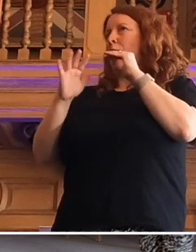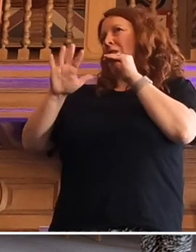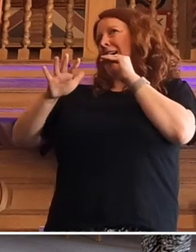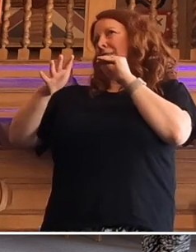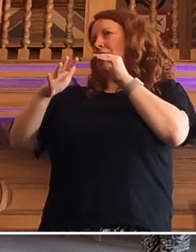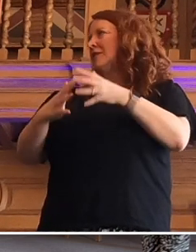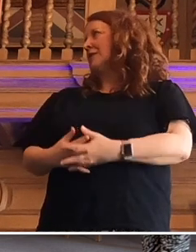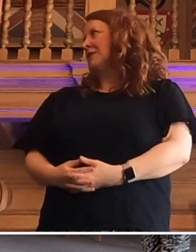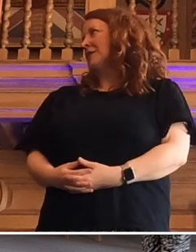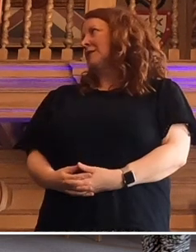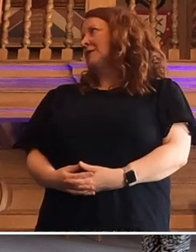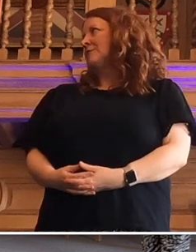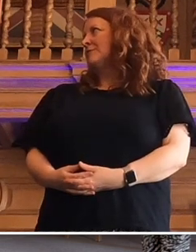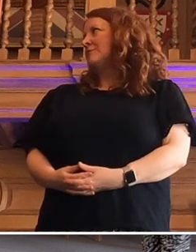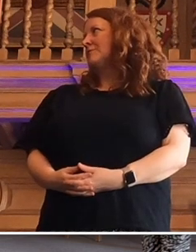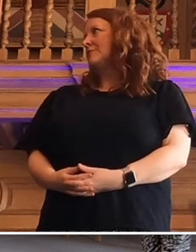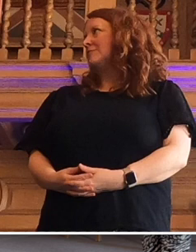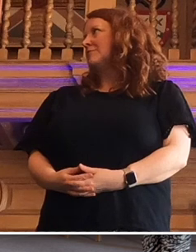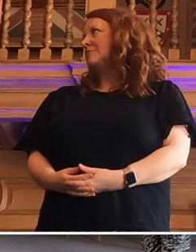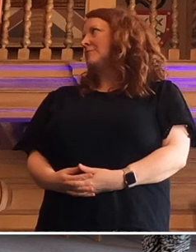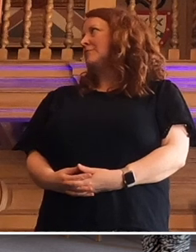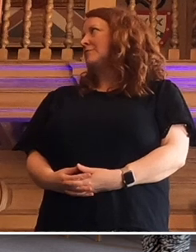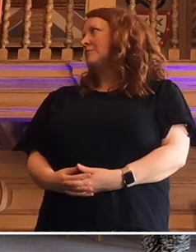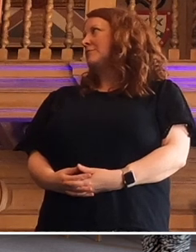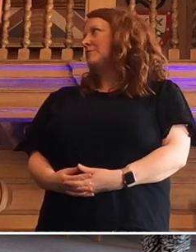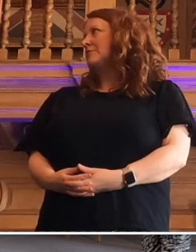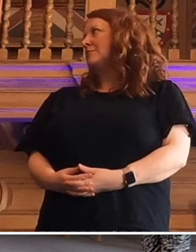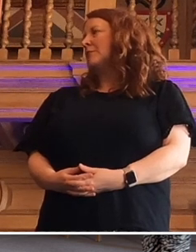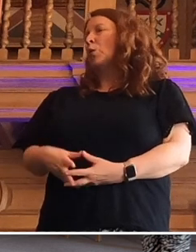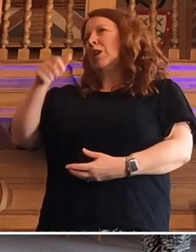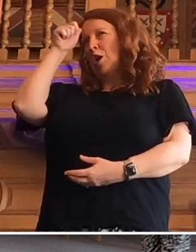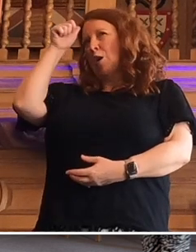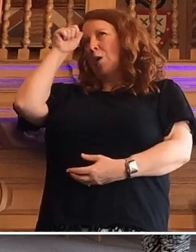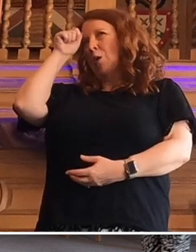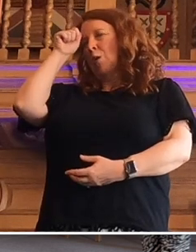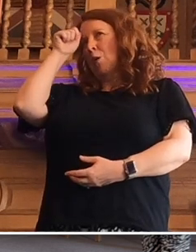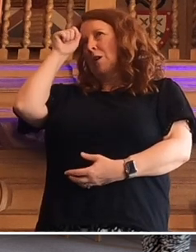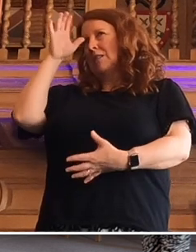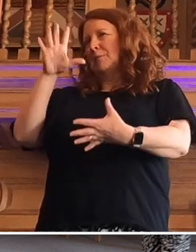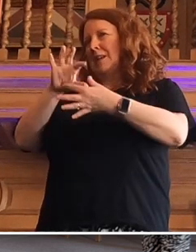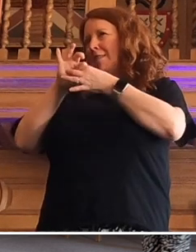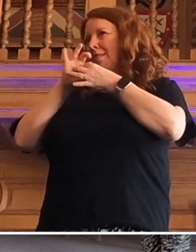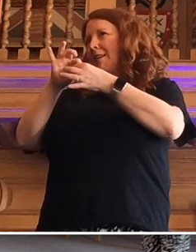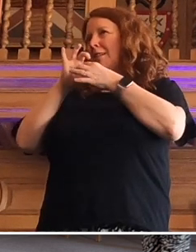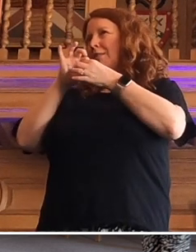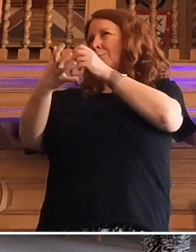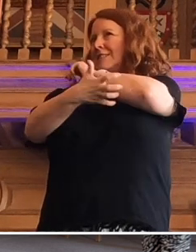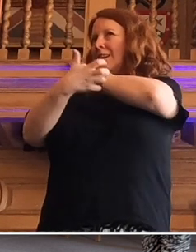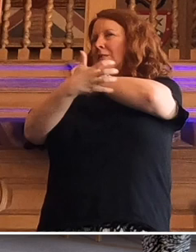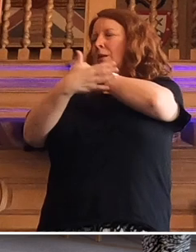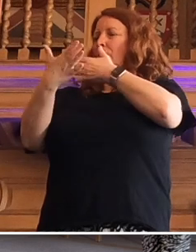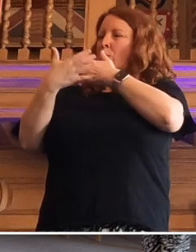average. And that will, we know that measure has a strong link with deprivation. The greater the